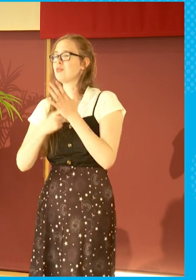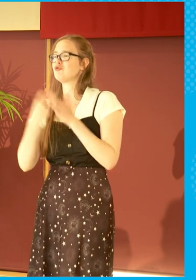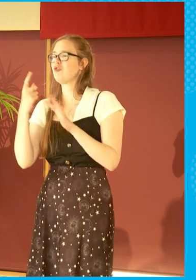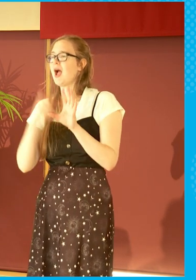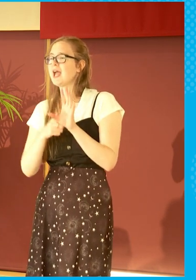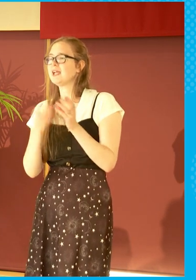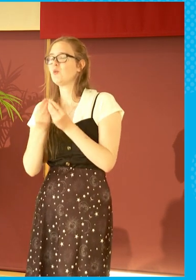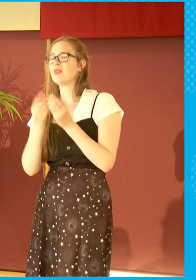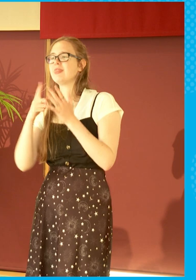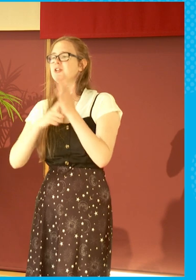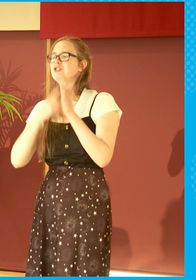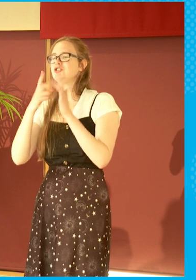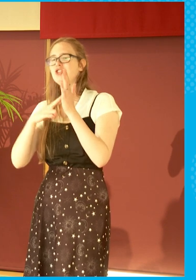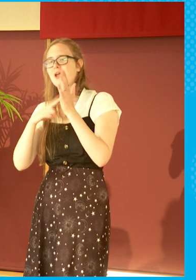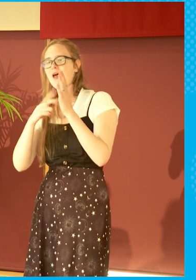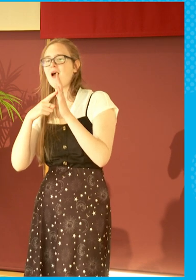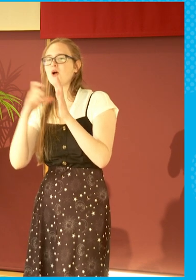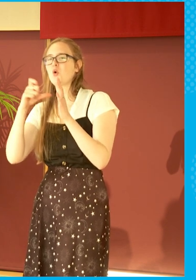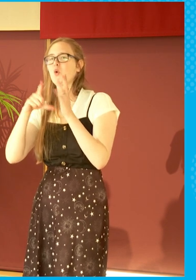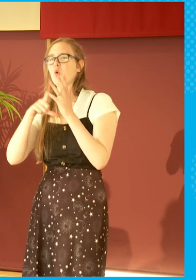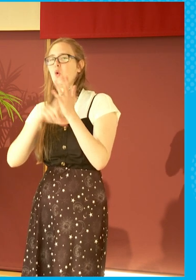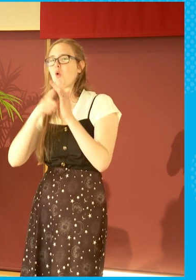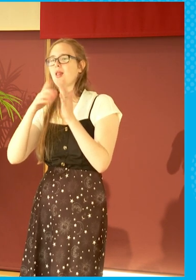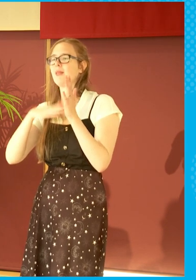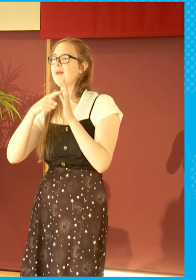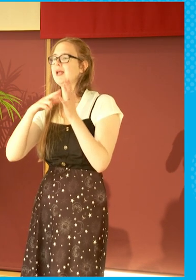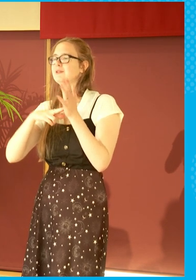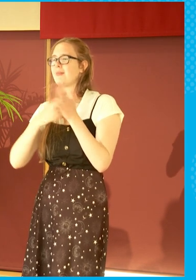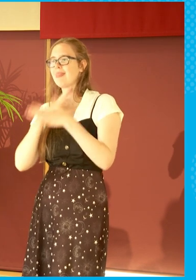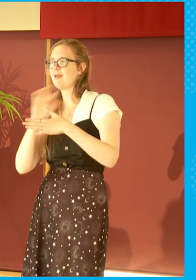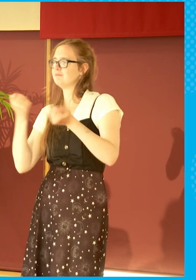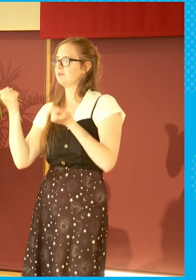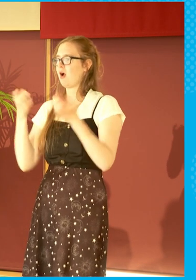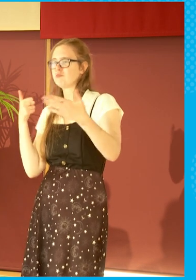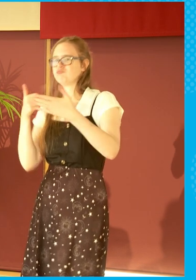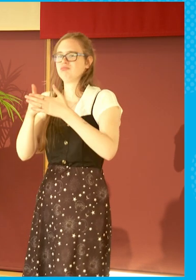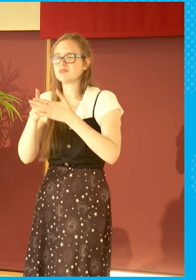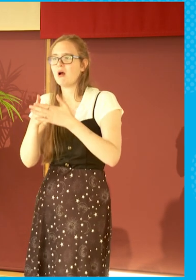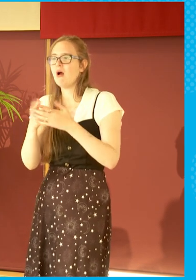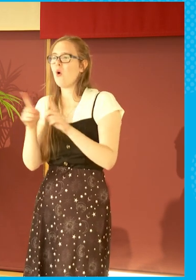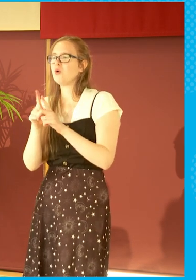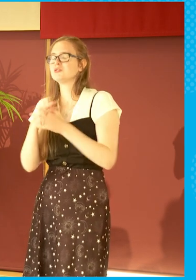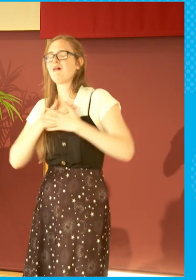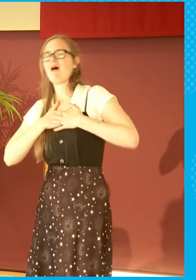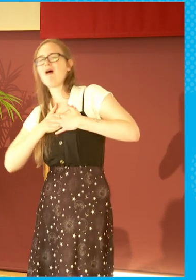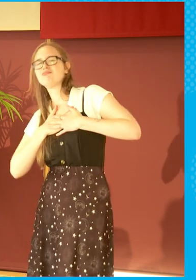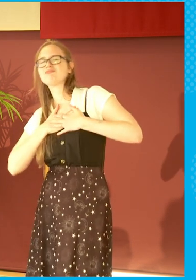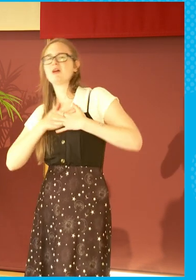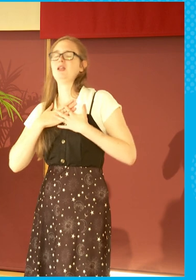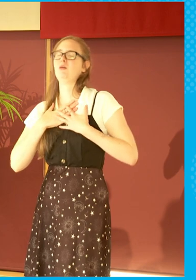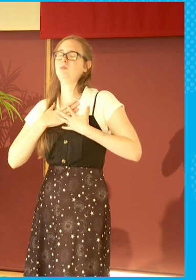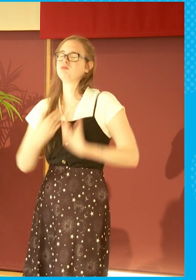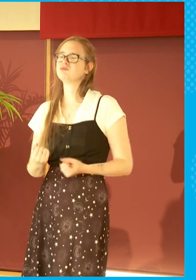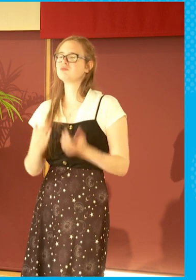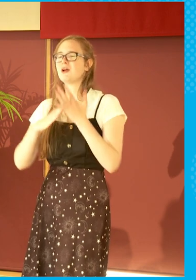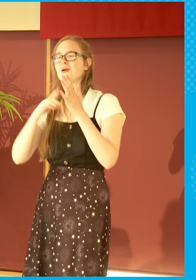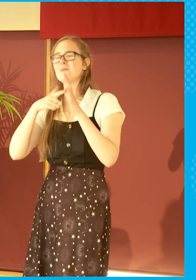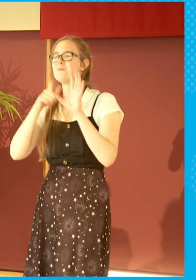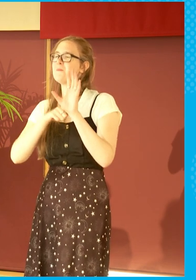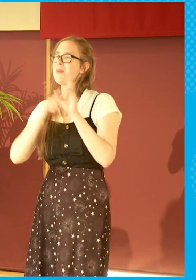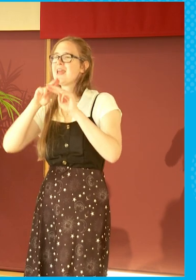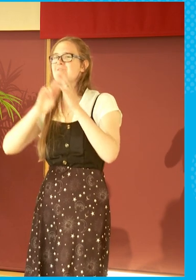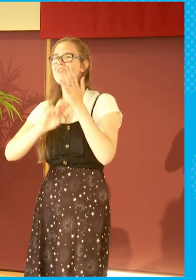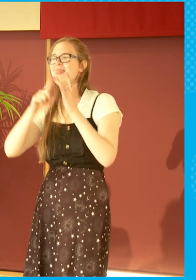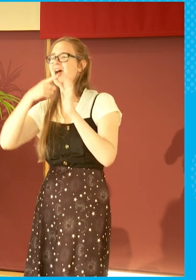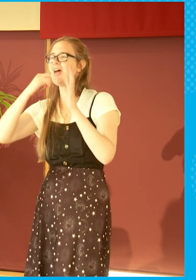about the sort of car accident and other bits and pieces there. Or there was the sort of heartwarming and heart-rending mayflies, which is a